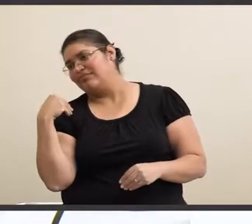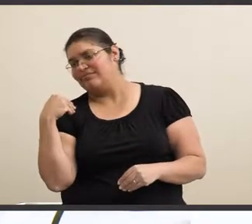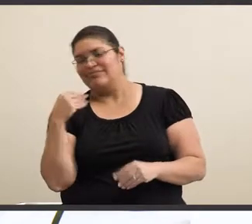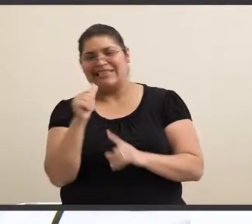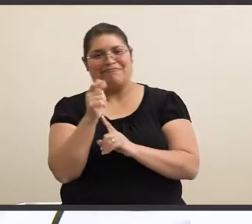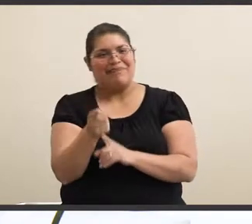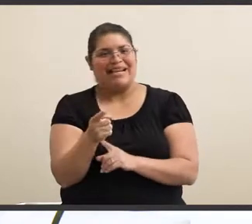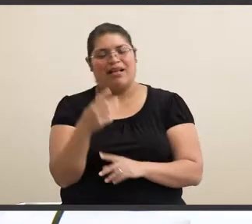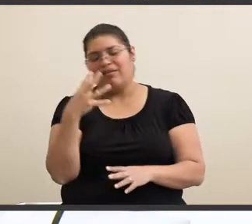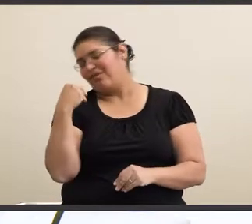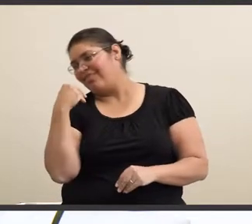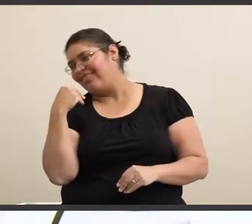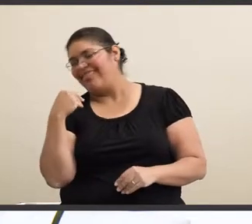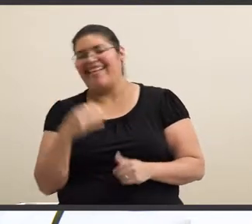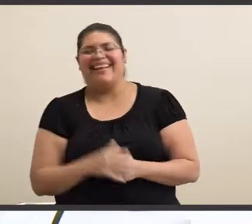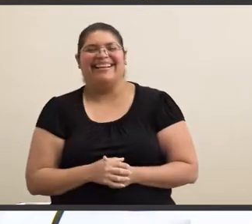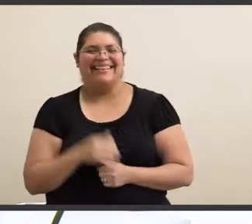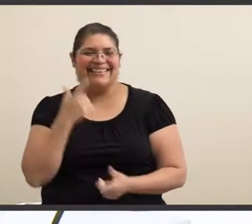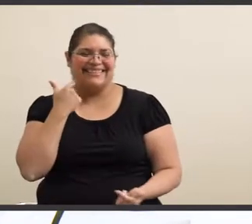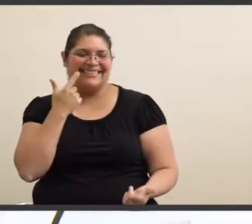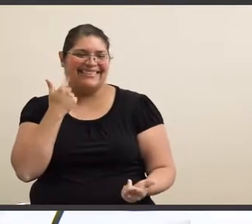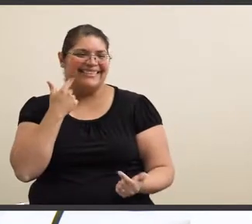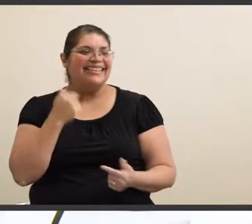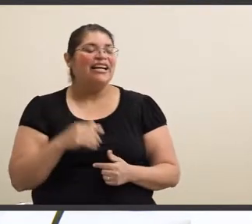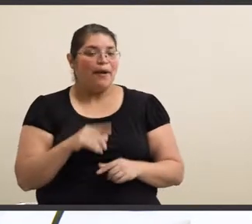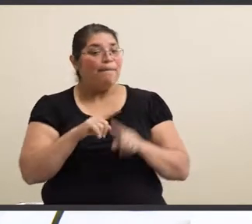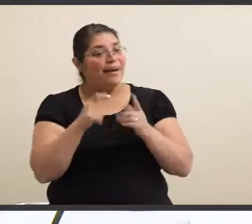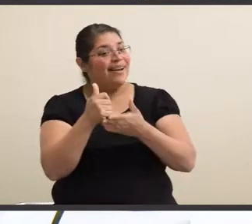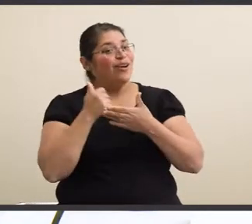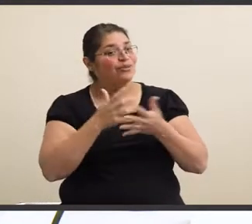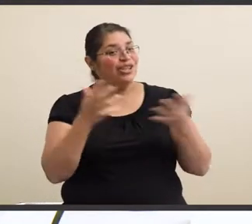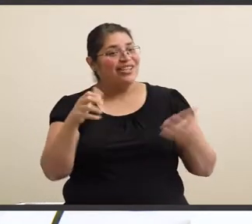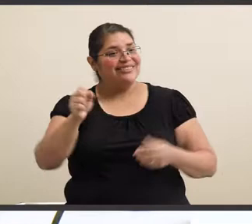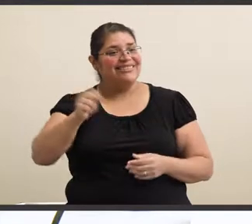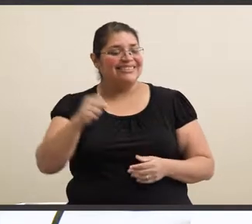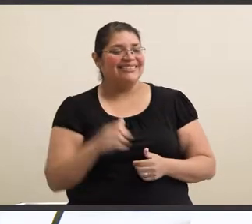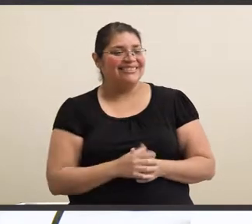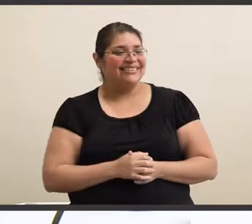asleep. But it does help a lot.